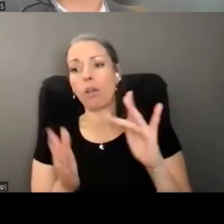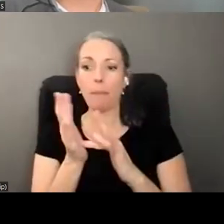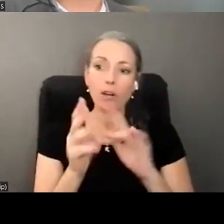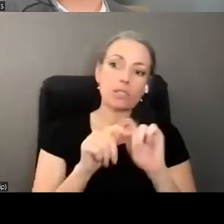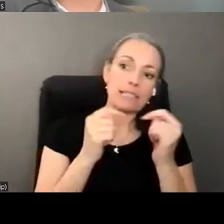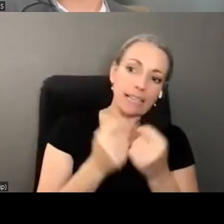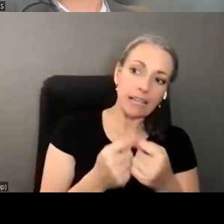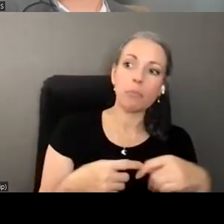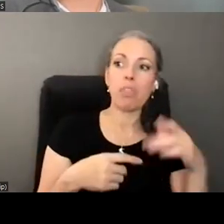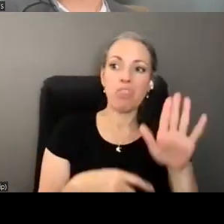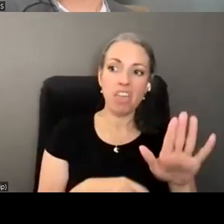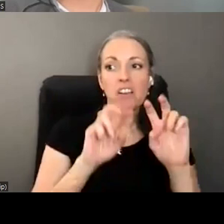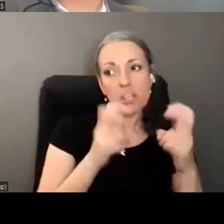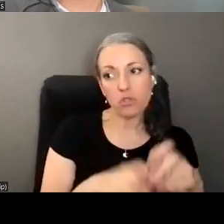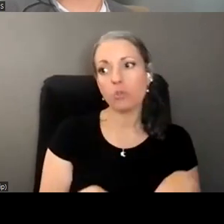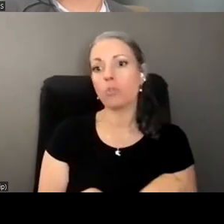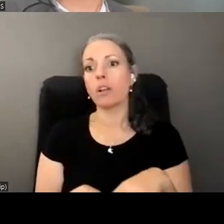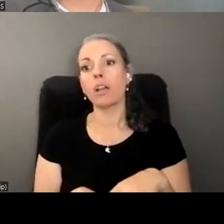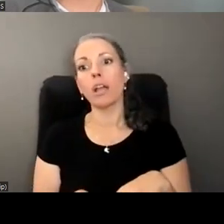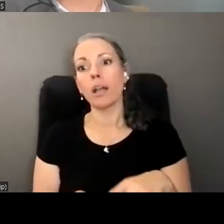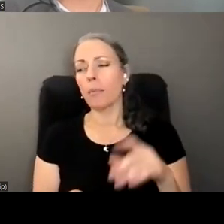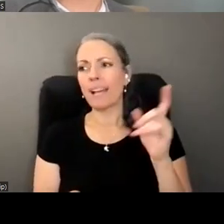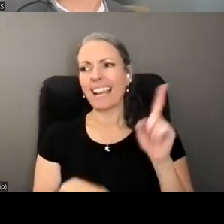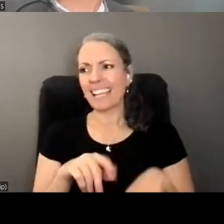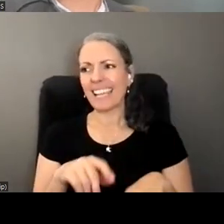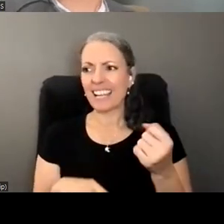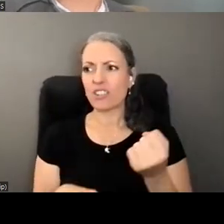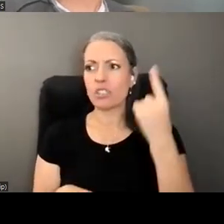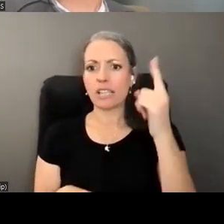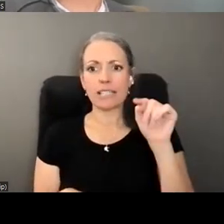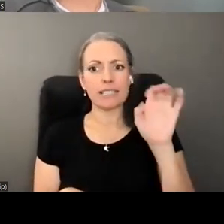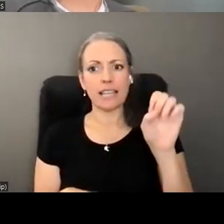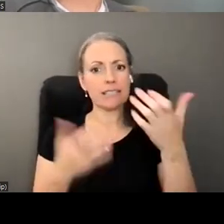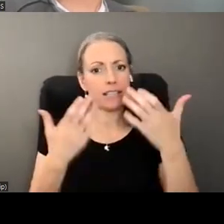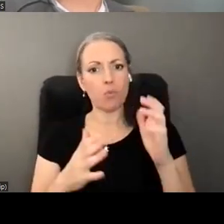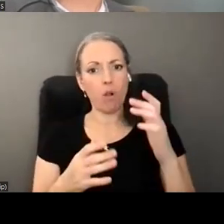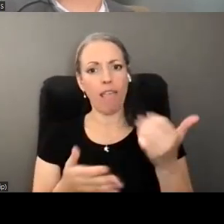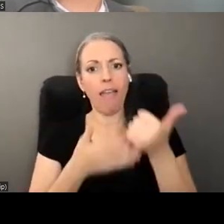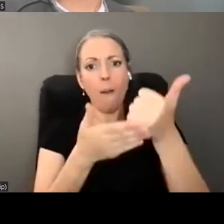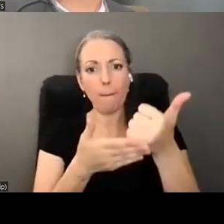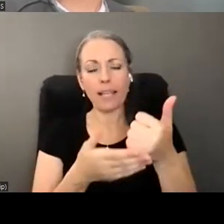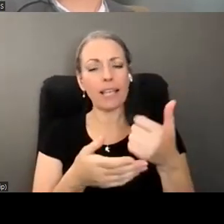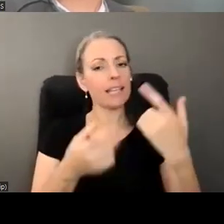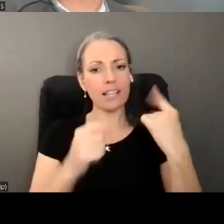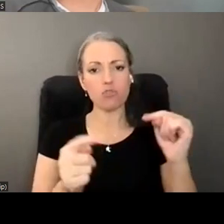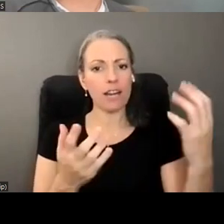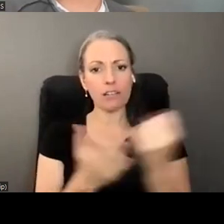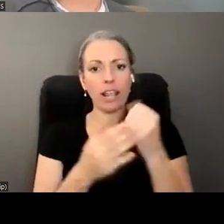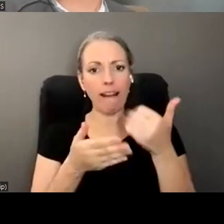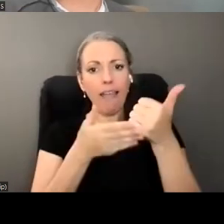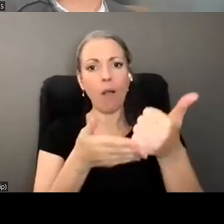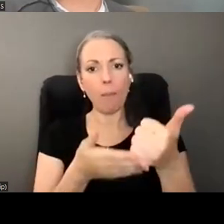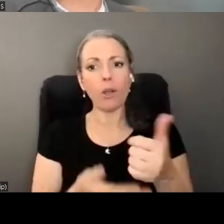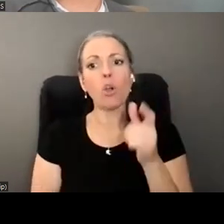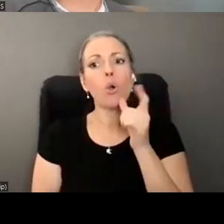is dealing with the medical issue but I can't get it through my head of but Ted doesn't want help and he's not seeking help so who is it he has